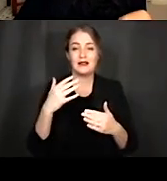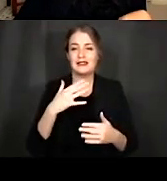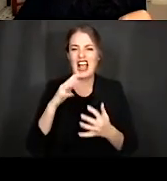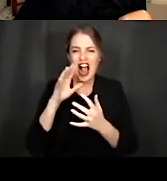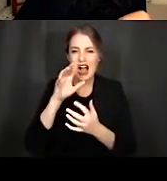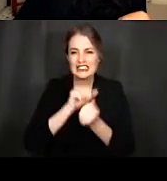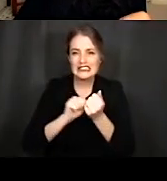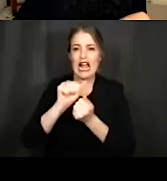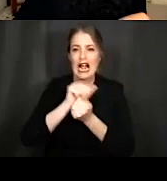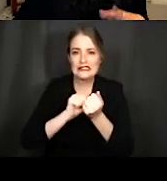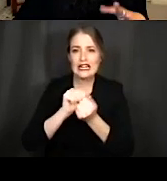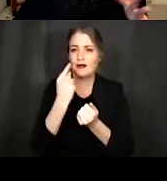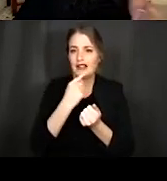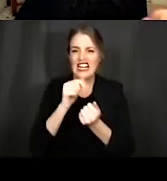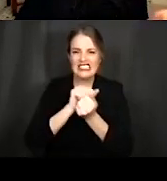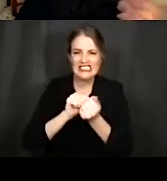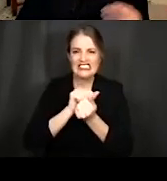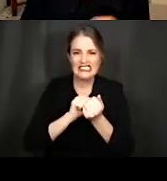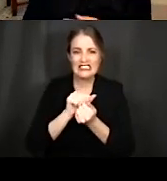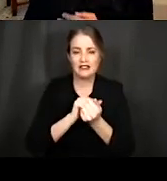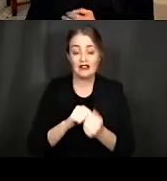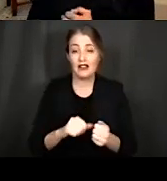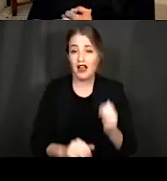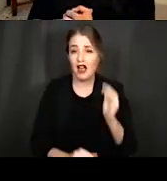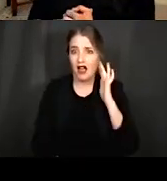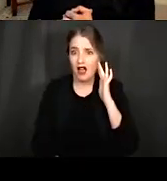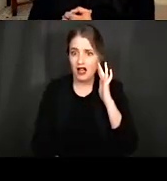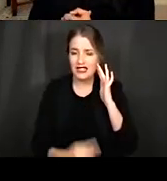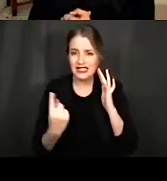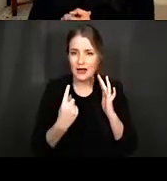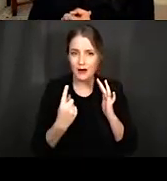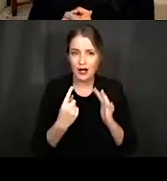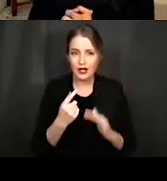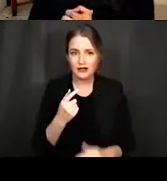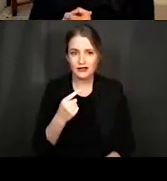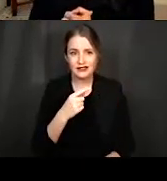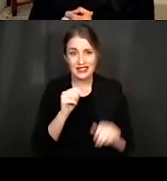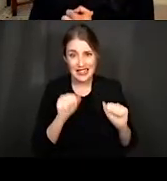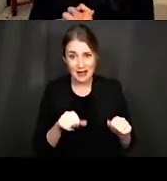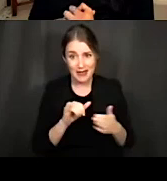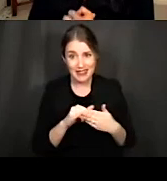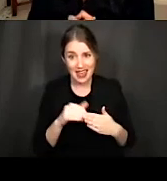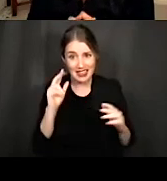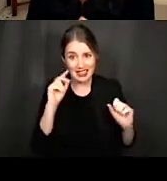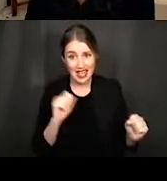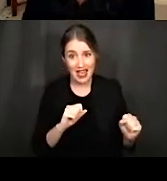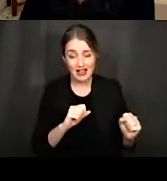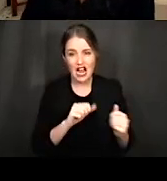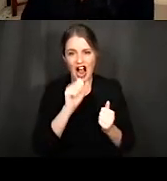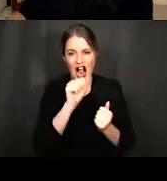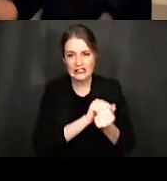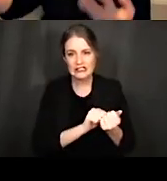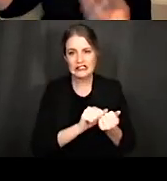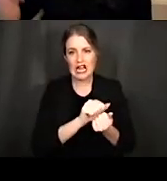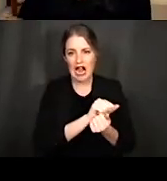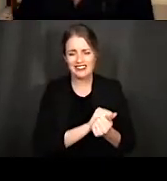you know, it's one of those things you never thought someone chewing could be that loud, but then it just stops and doesn't stop.